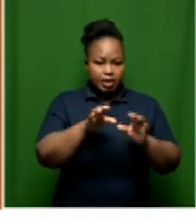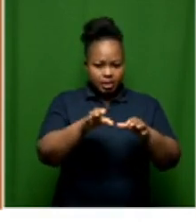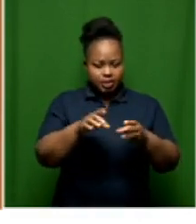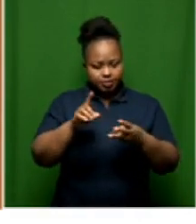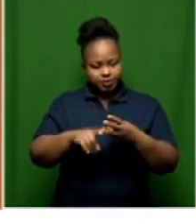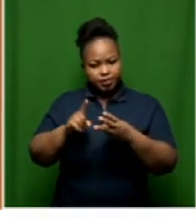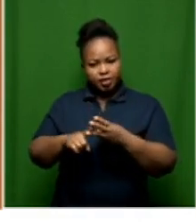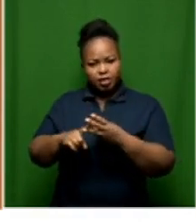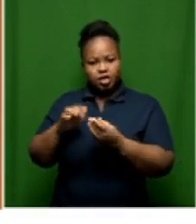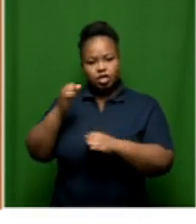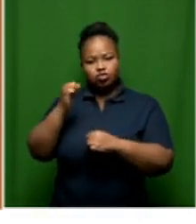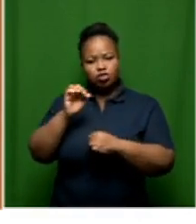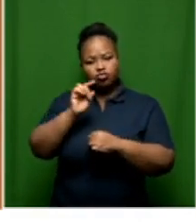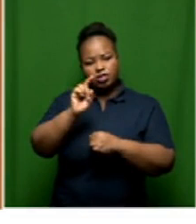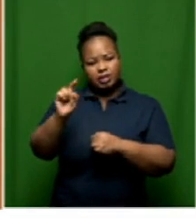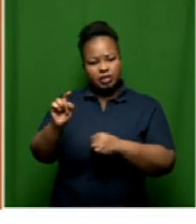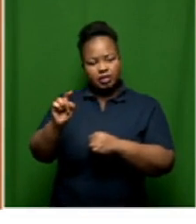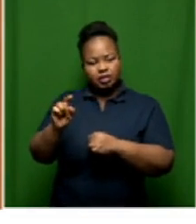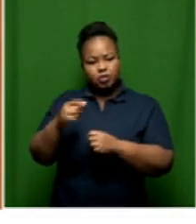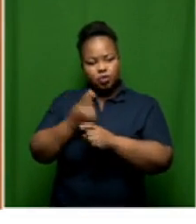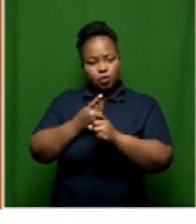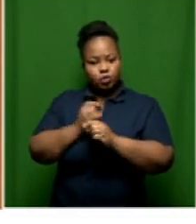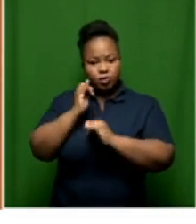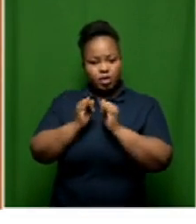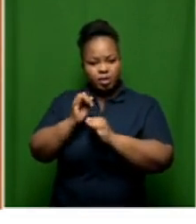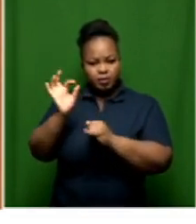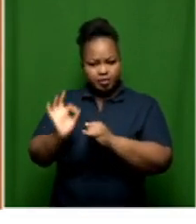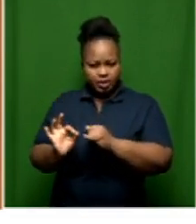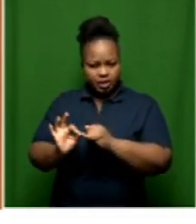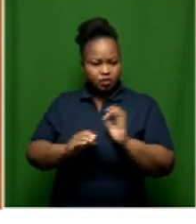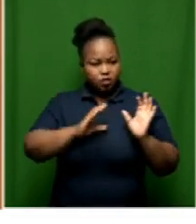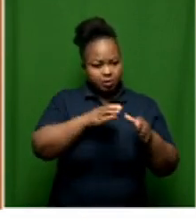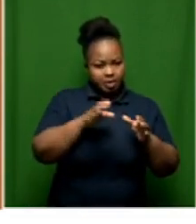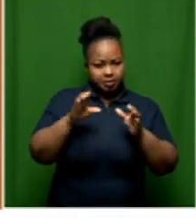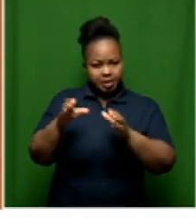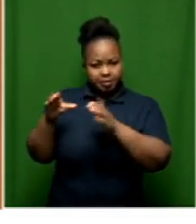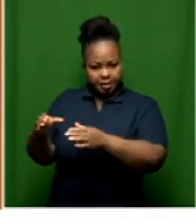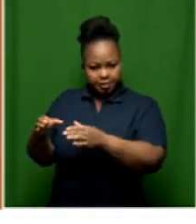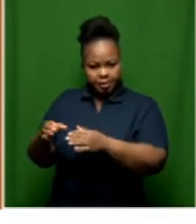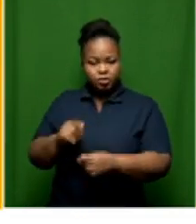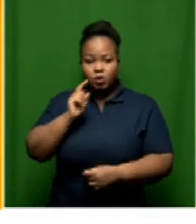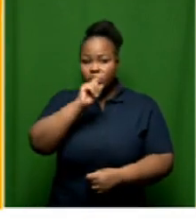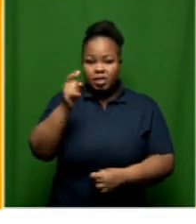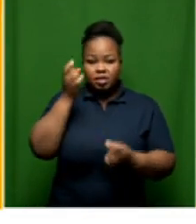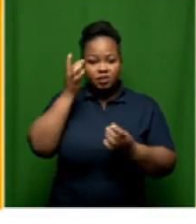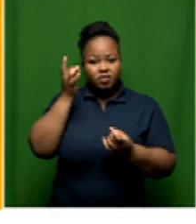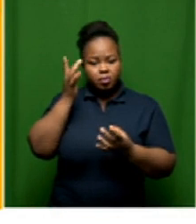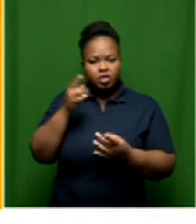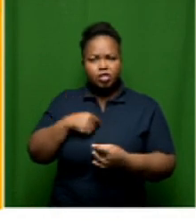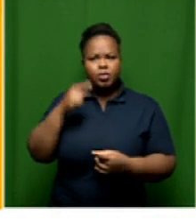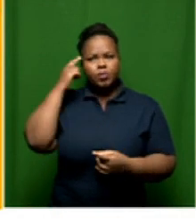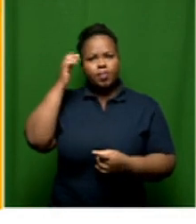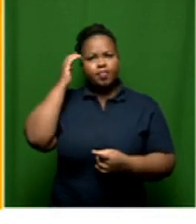the industry taking the last cut of 11 percent. Now, you take such information and you say,